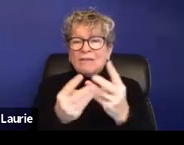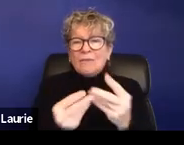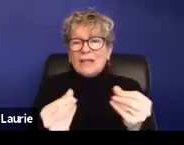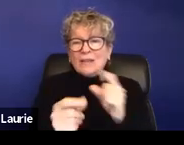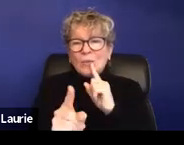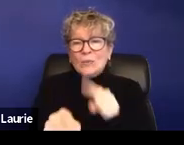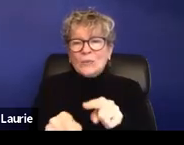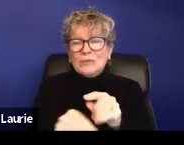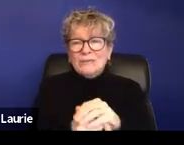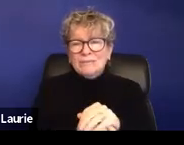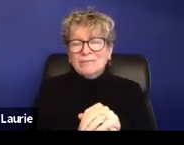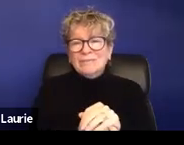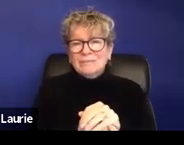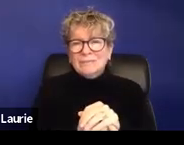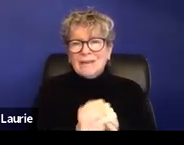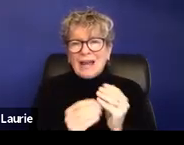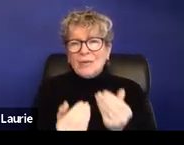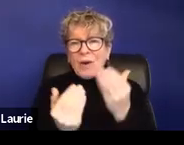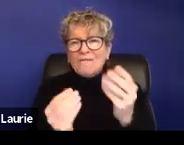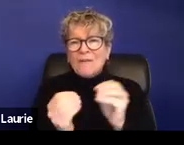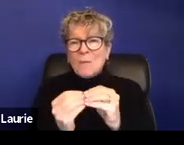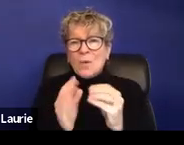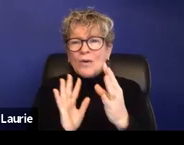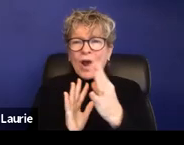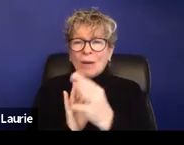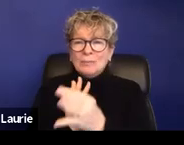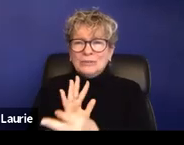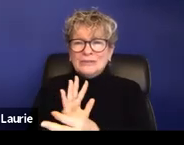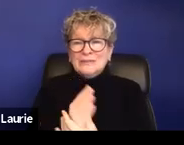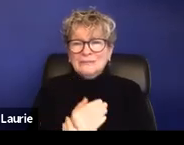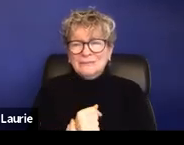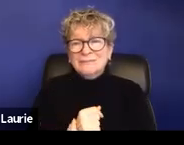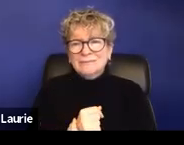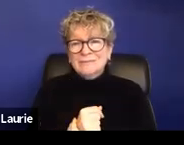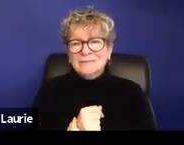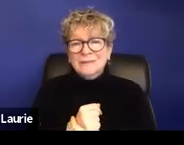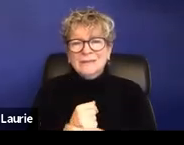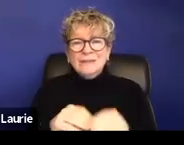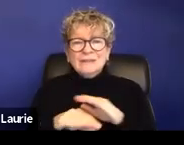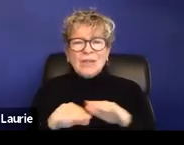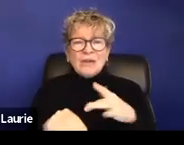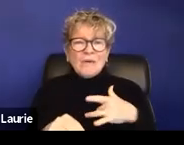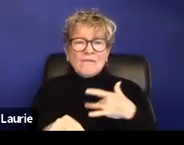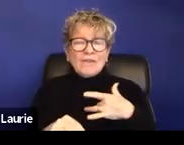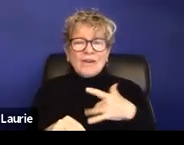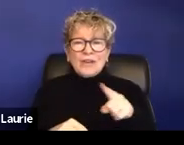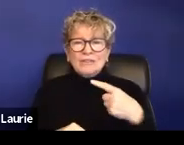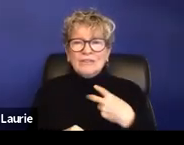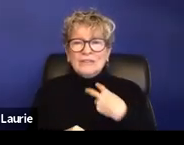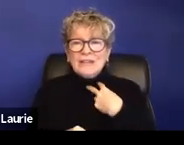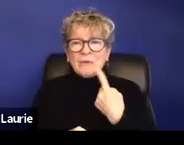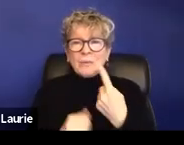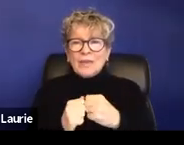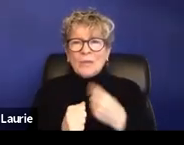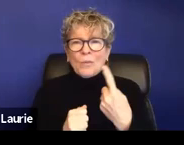and just giving them more options to explore. So they don't feel like, you know, they're just sort of stuck on one process